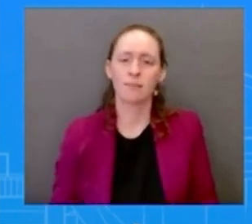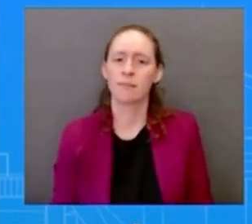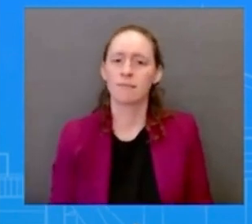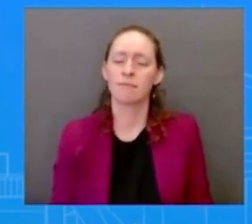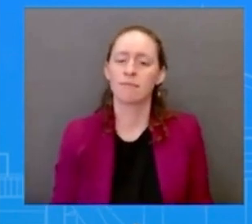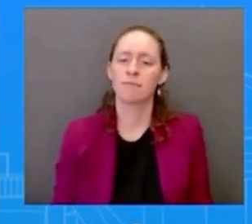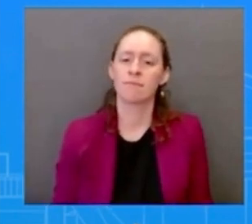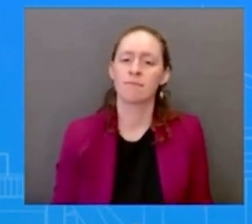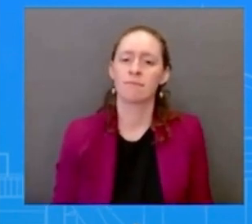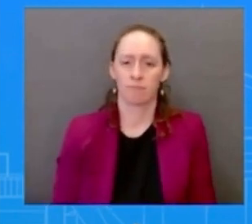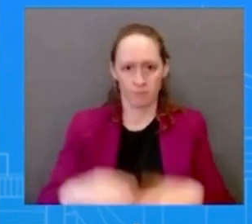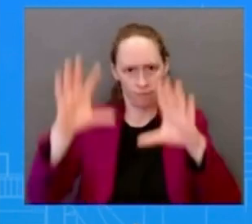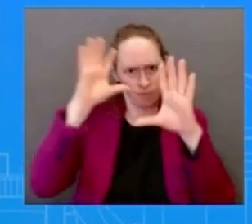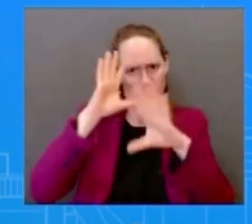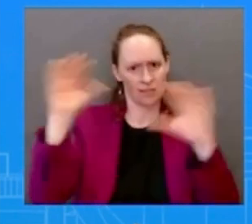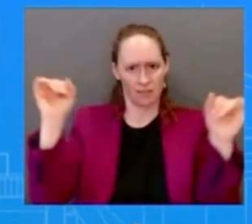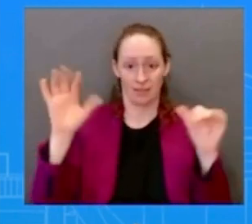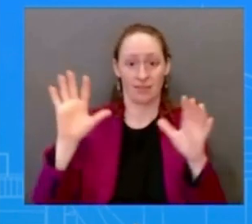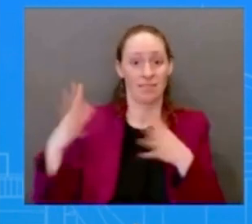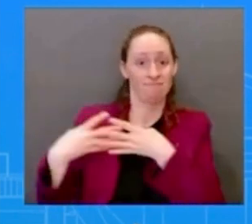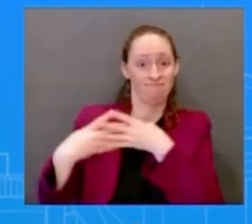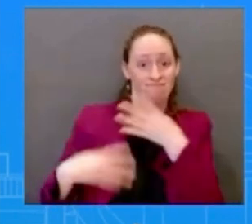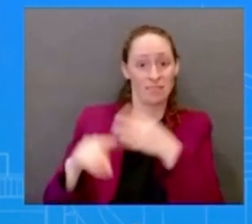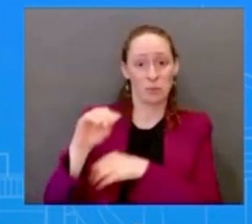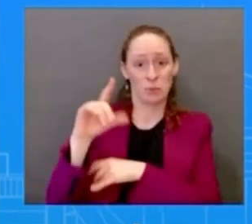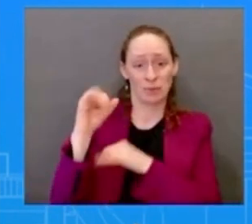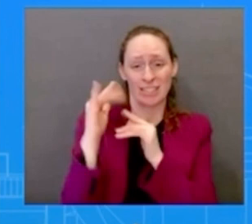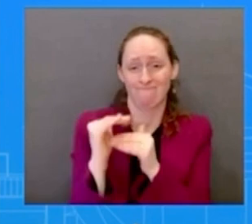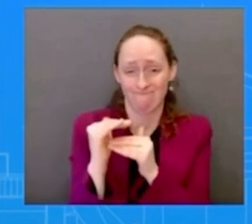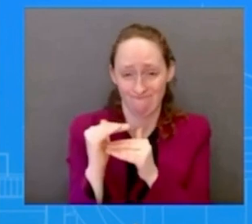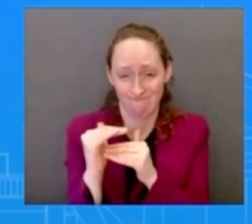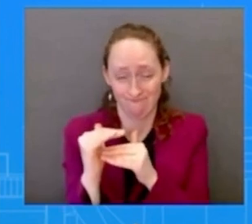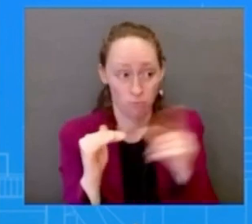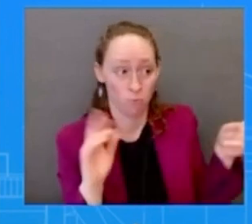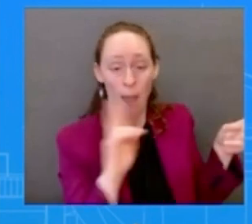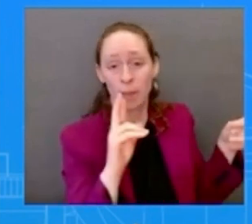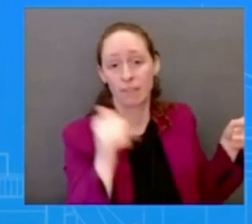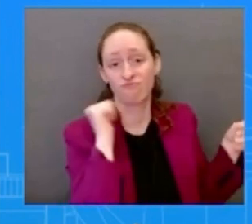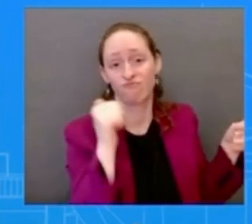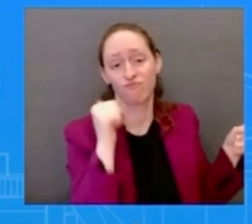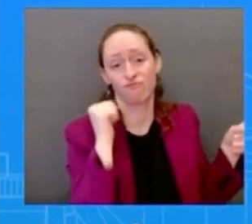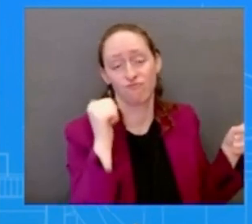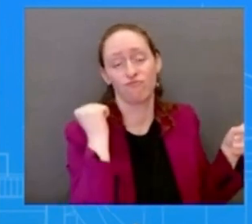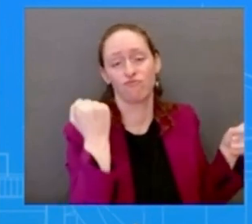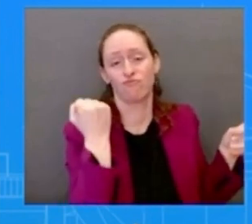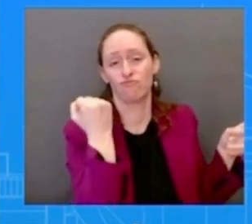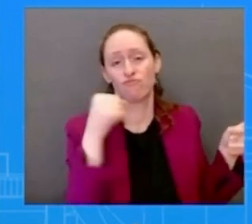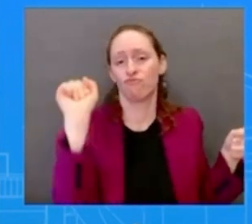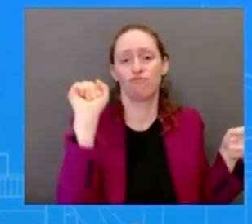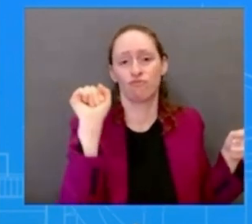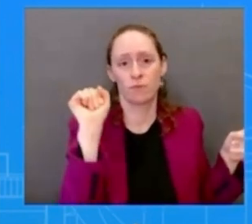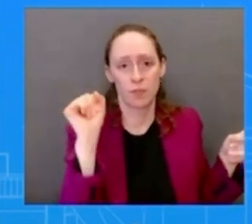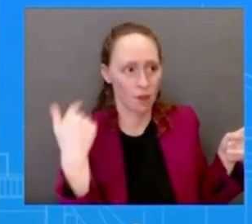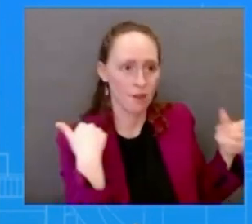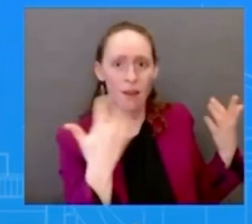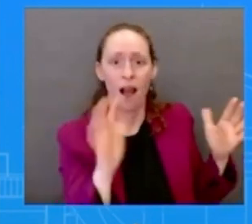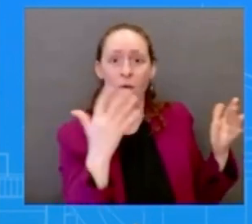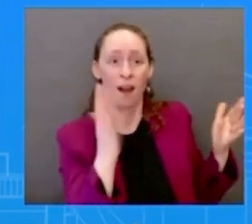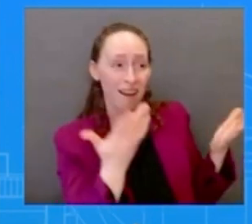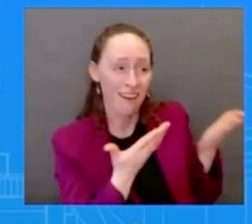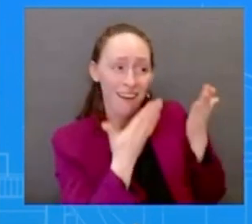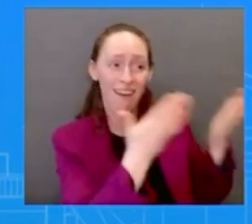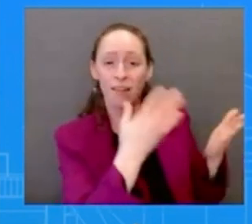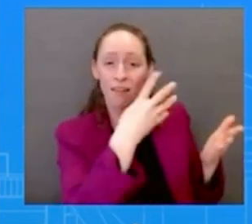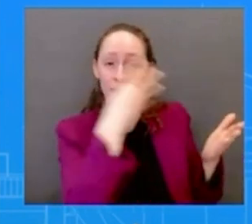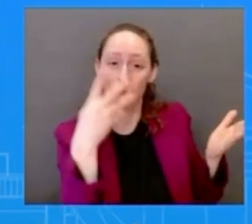not acting republicans refuse to take action the president put forth a comprehensive immigration reform bill on day one and they have